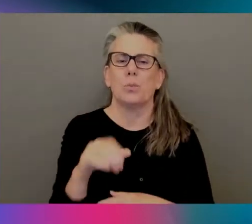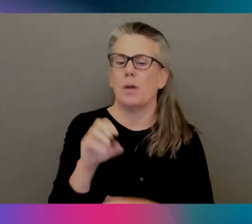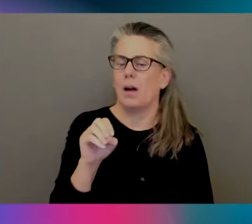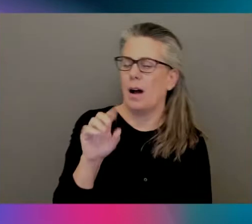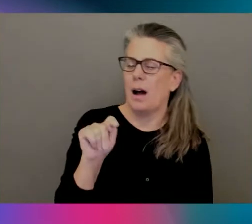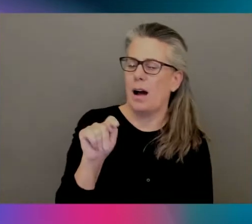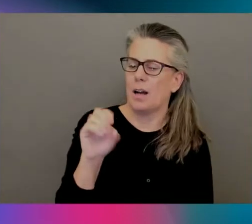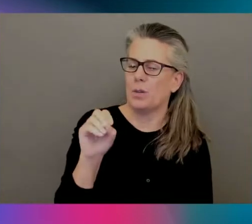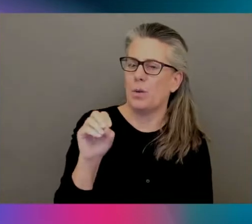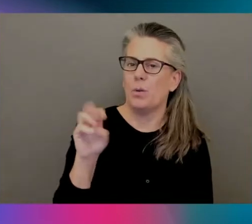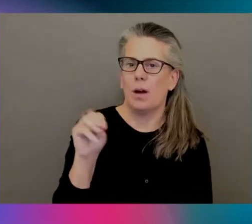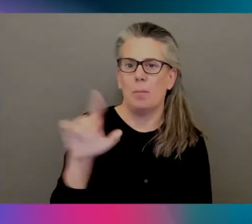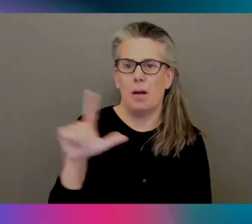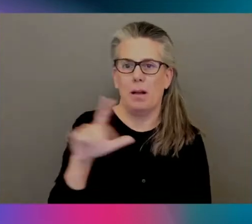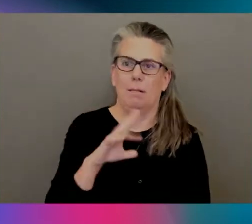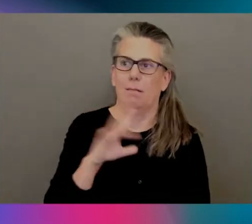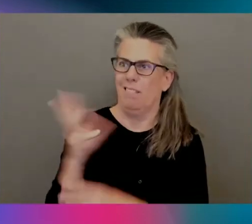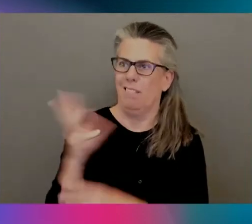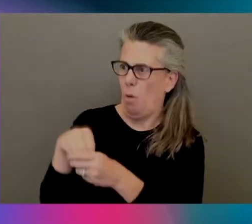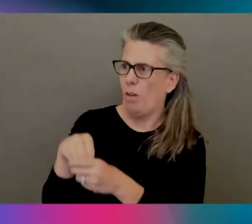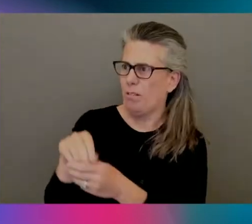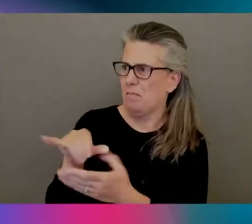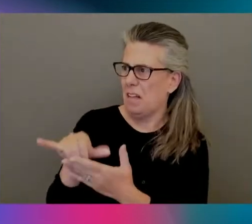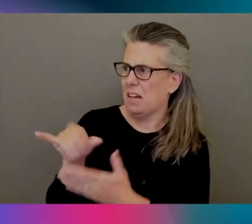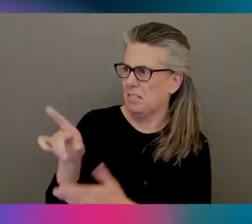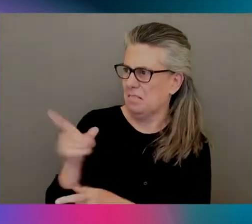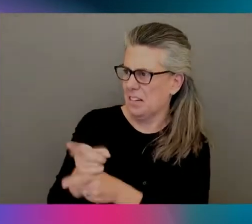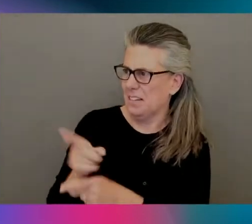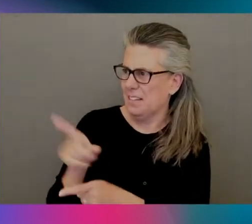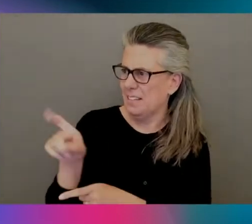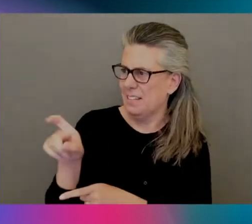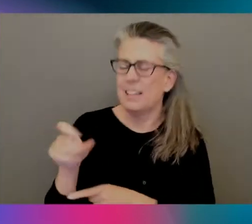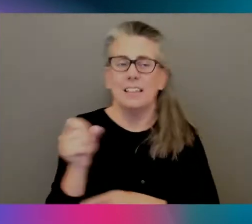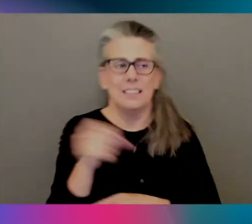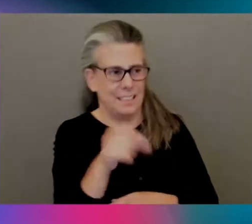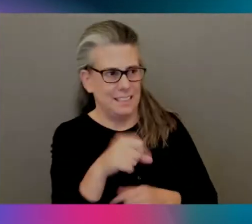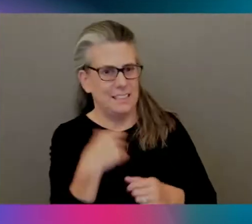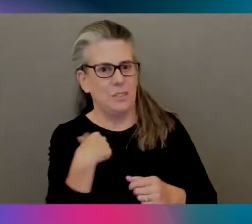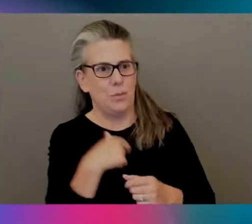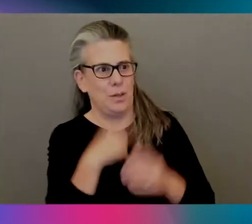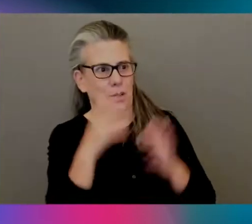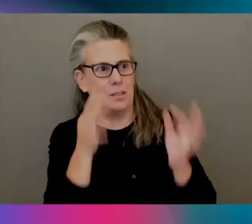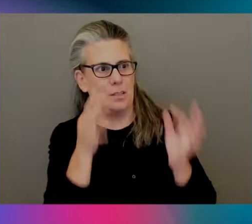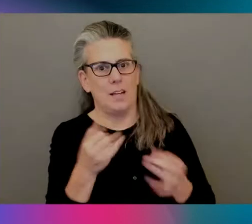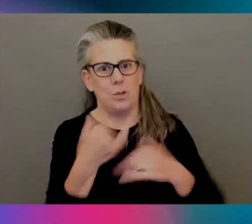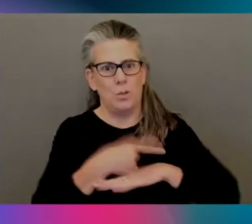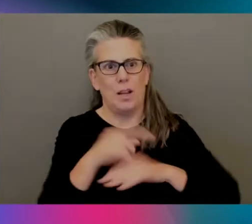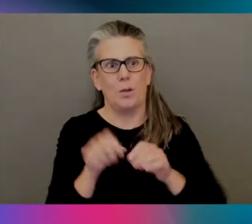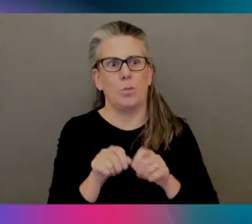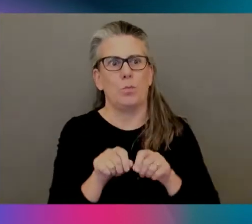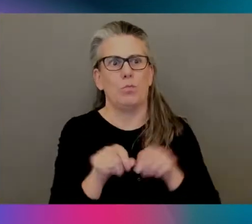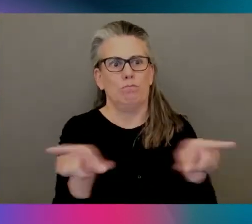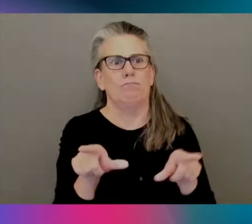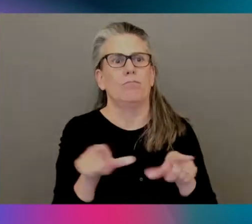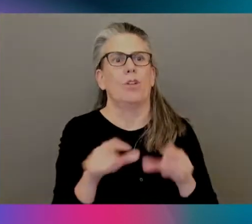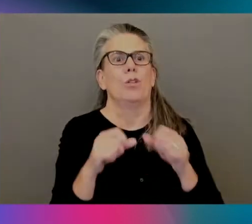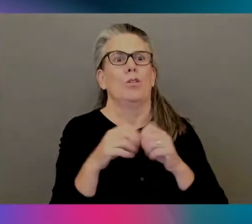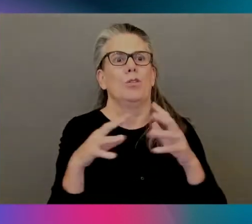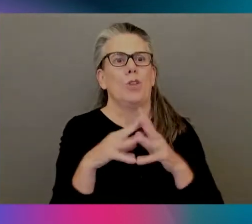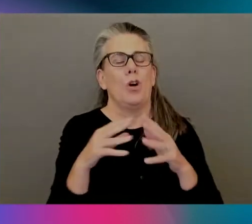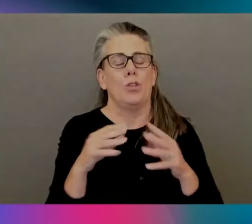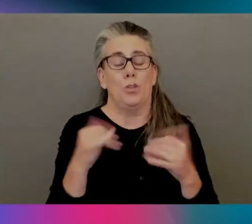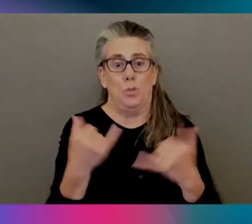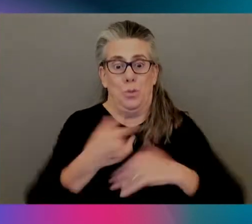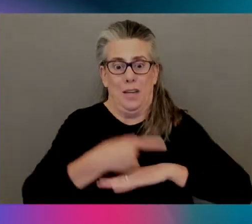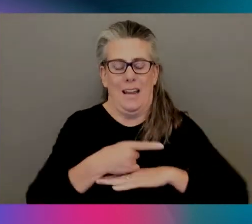Absolutely, yeah, yeah. So what we've decided to launch today is actually, it's a very special day because this is the launch of our new product. Oh, you're getting to